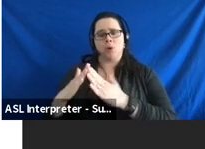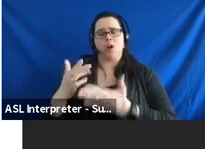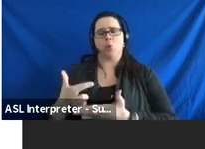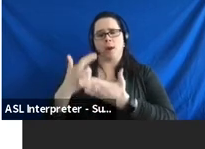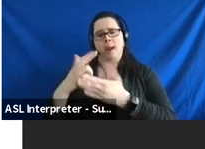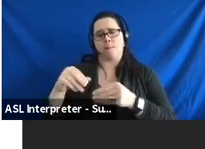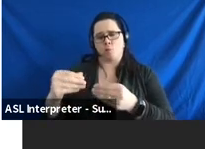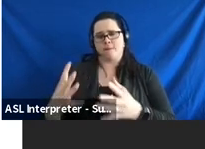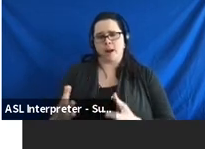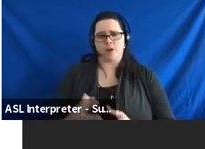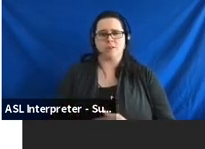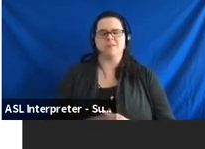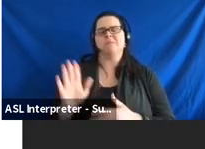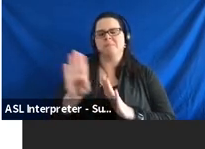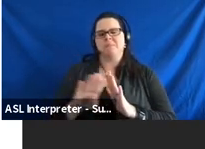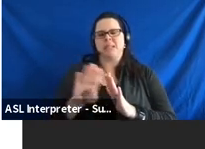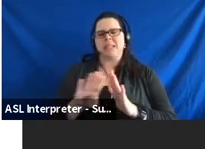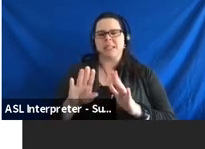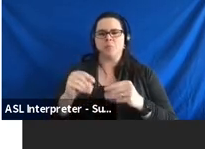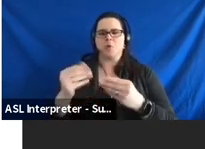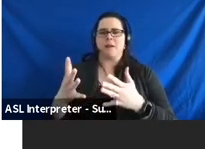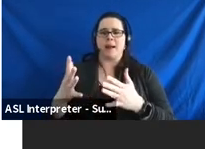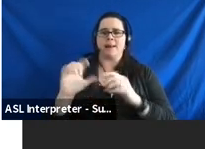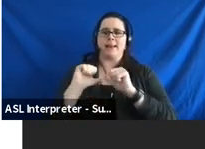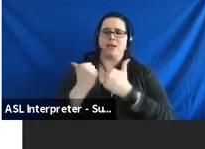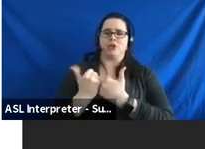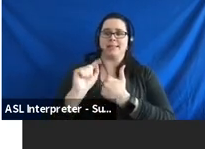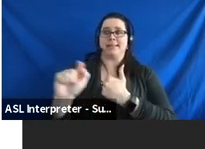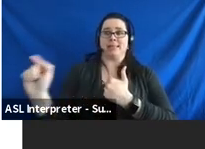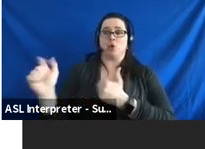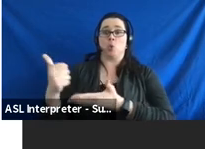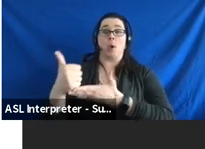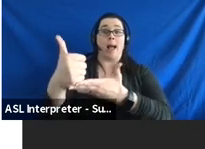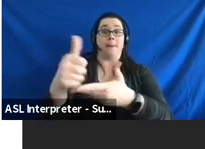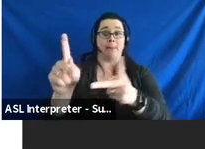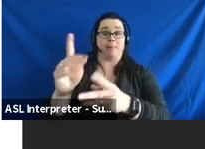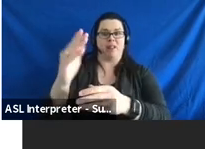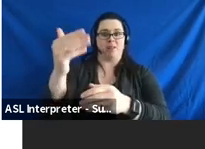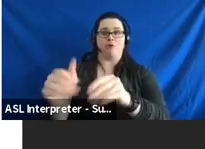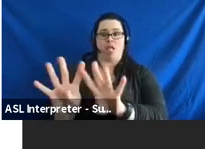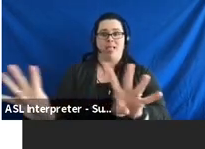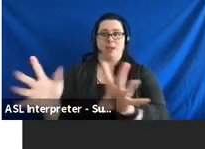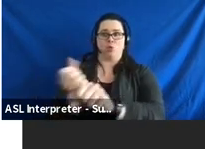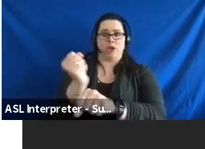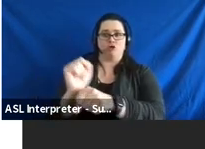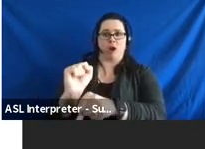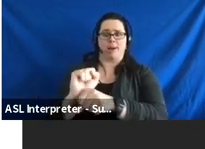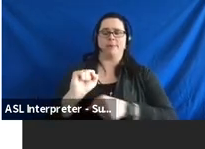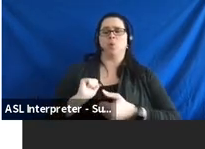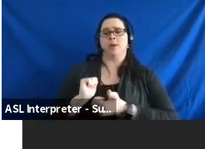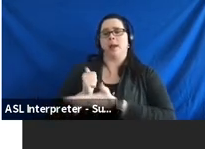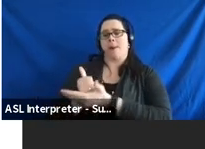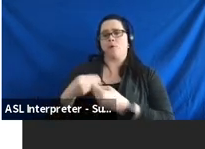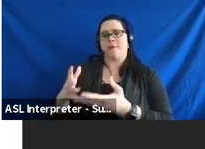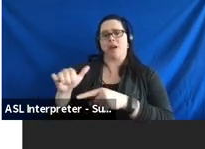providers. So, basically, provider agencies that help people out to get jobs in the community help provide